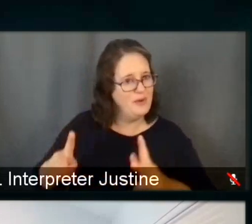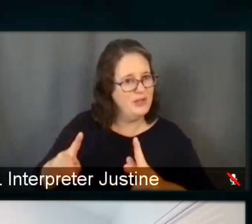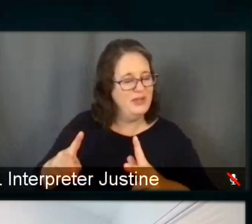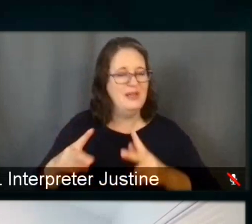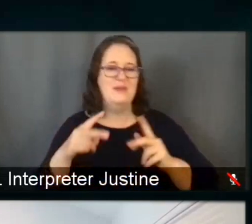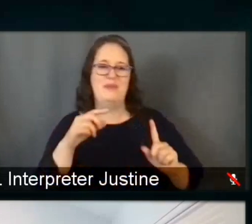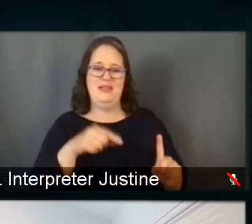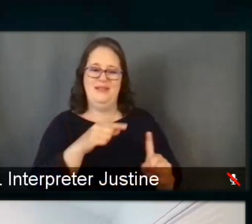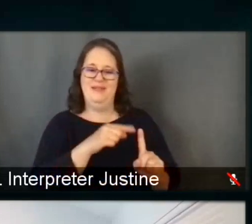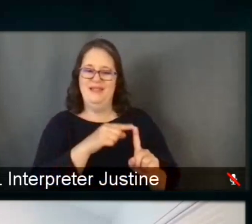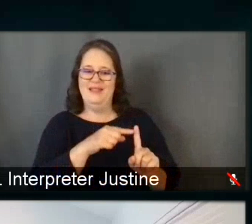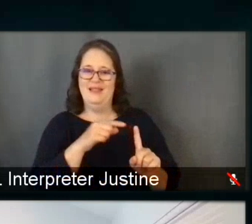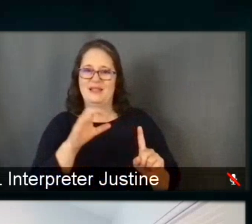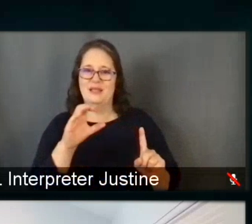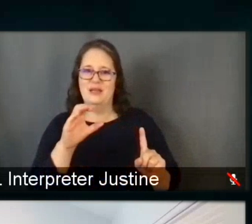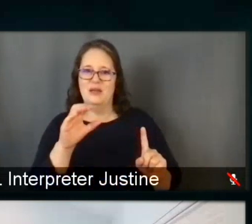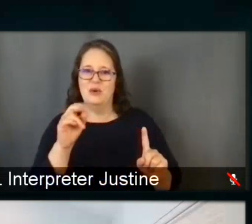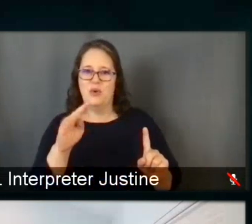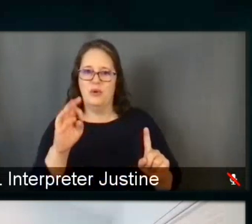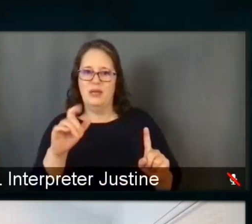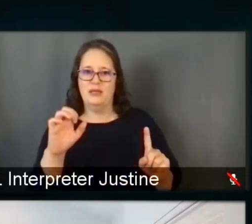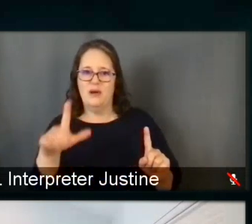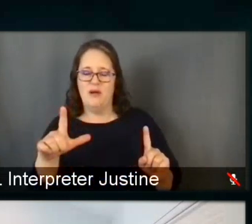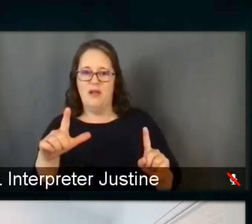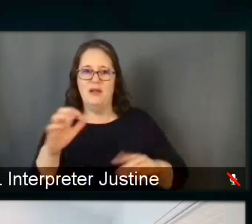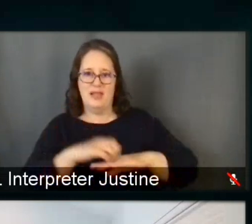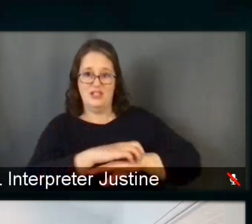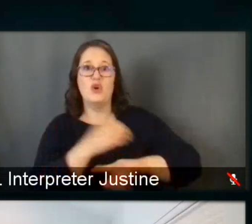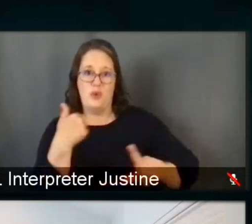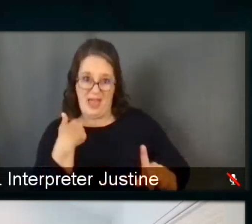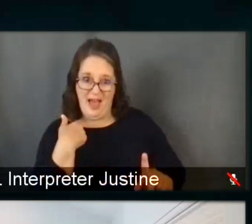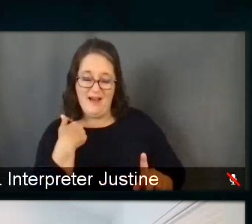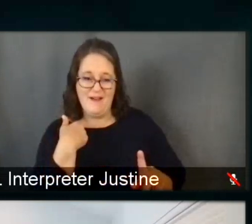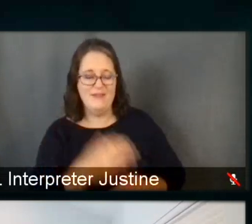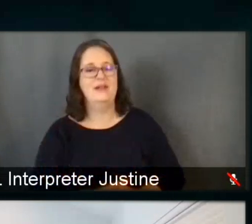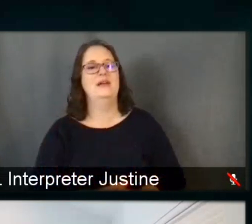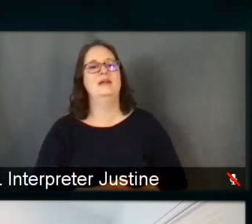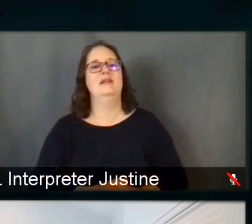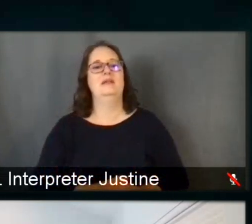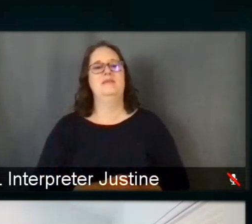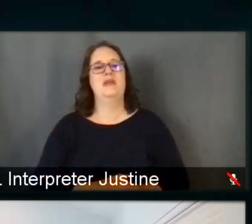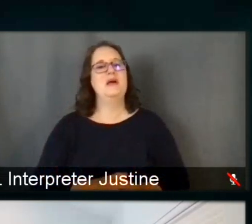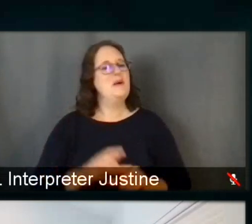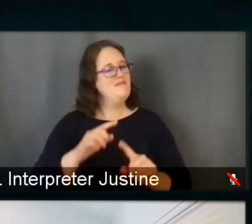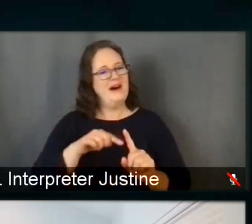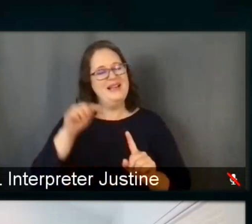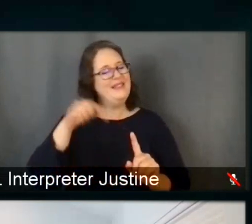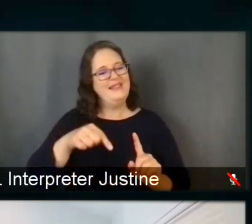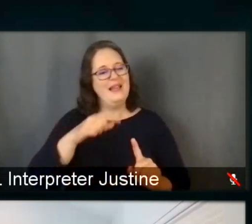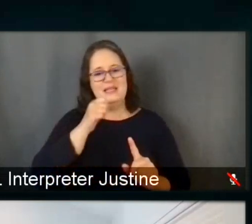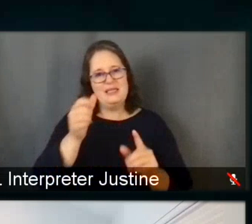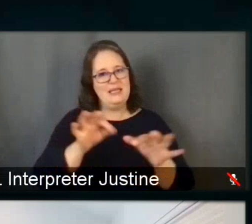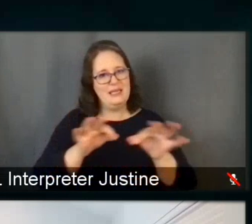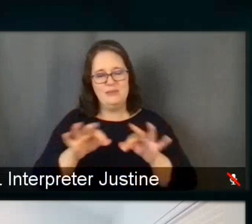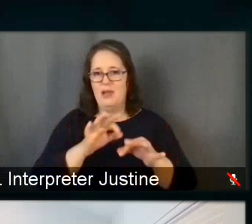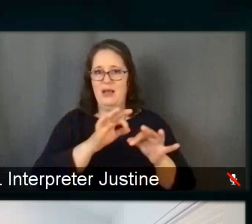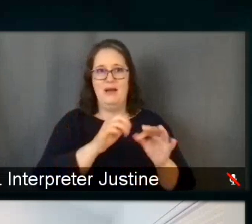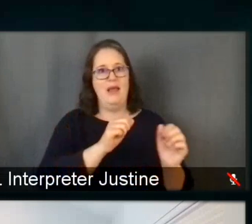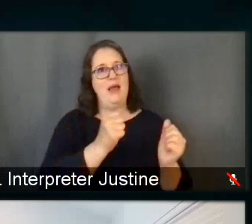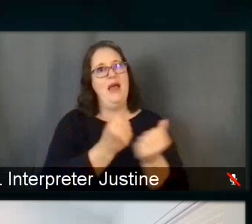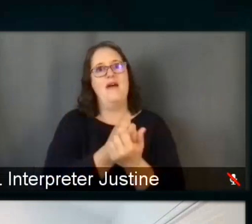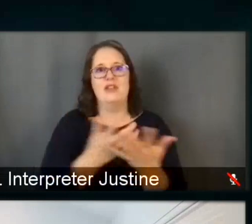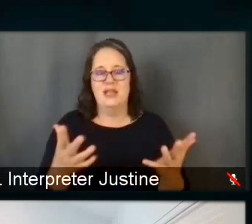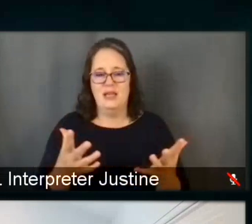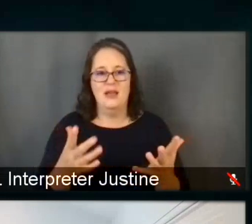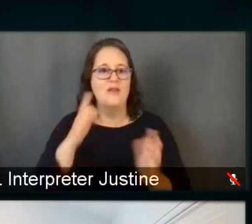critical to increase the screening rates for sure. But these ones don't explain everything. And you know, you're pointing out to genetics, you know,